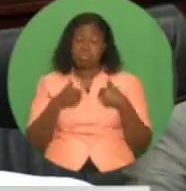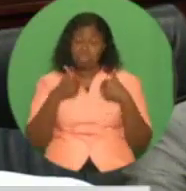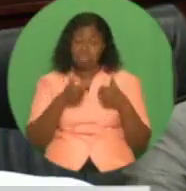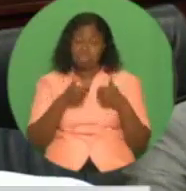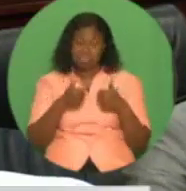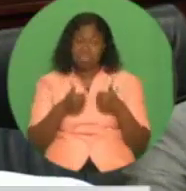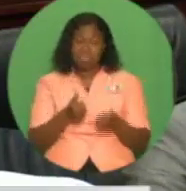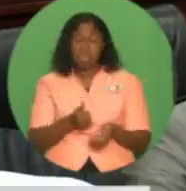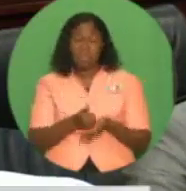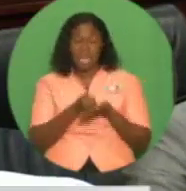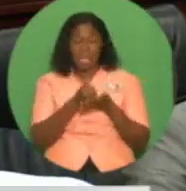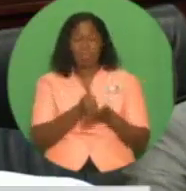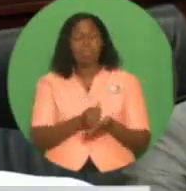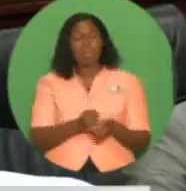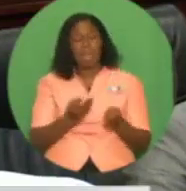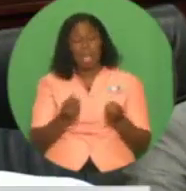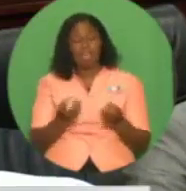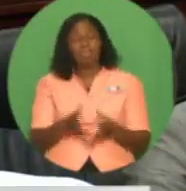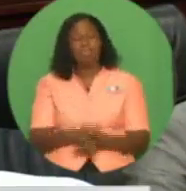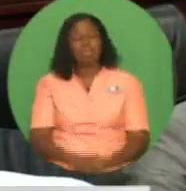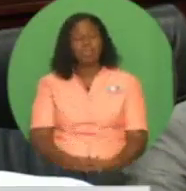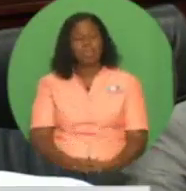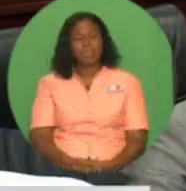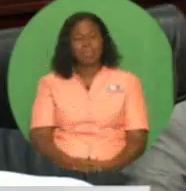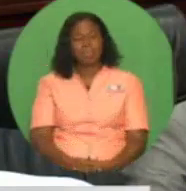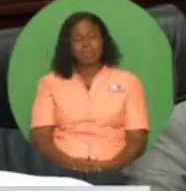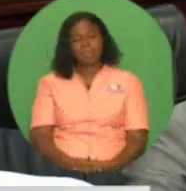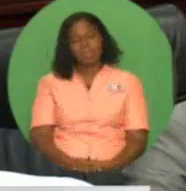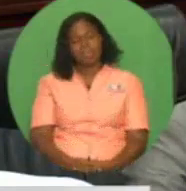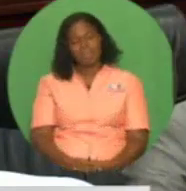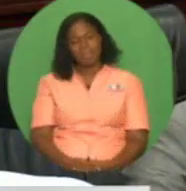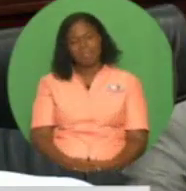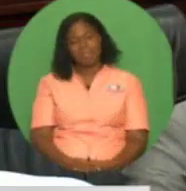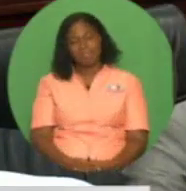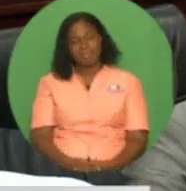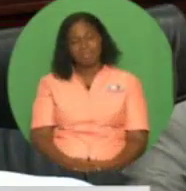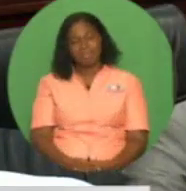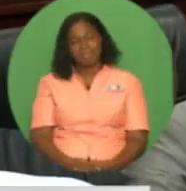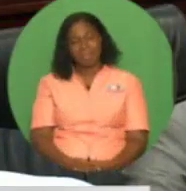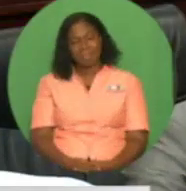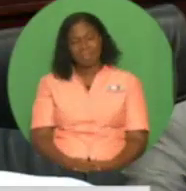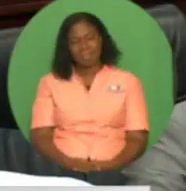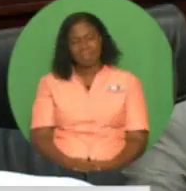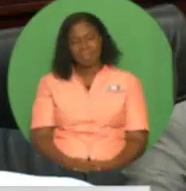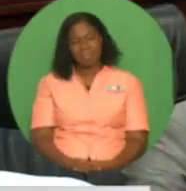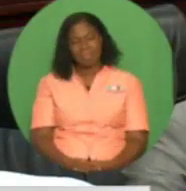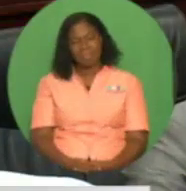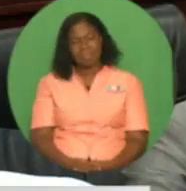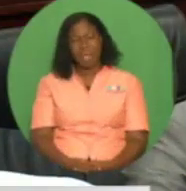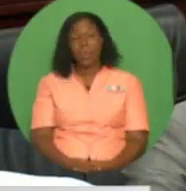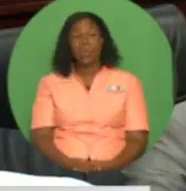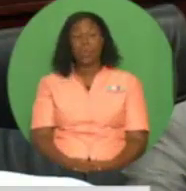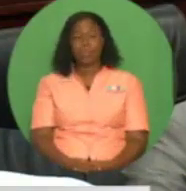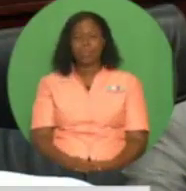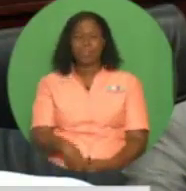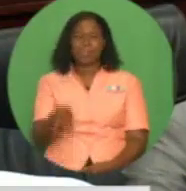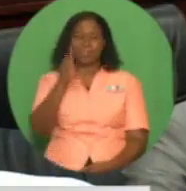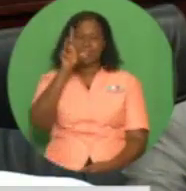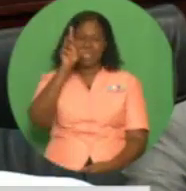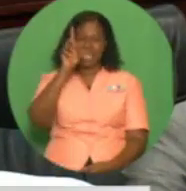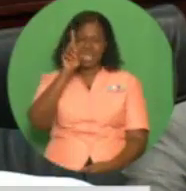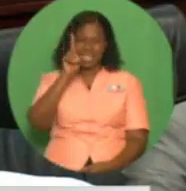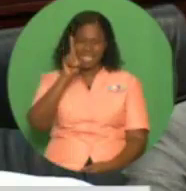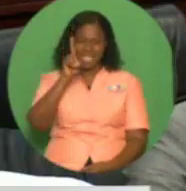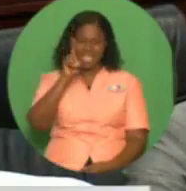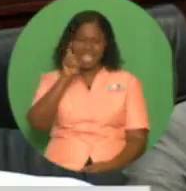non-scheduled operations. Madam Speaker, the police service will make more use of drone technology. These